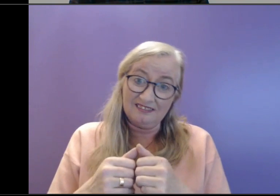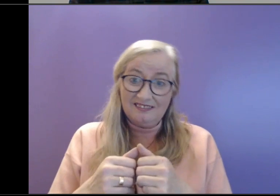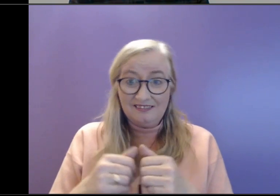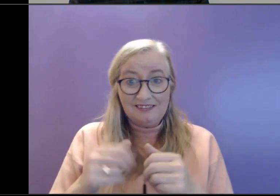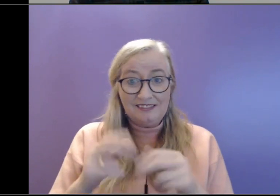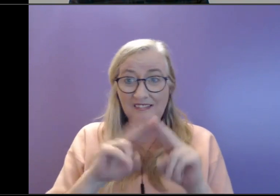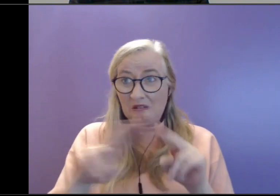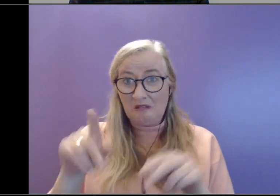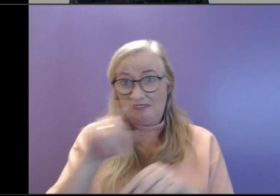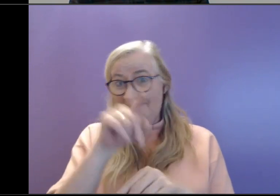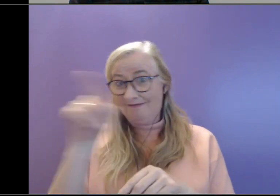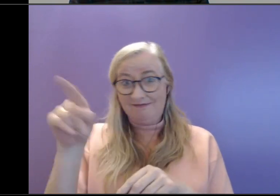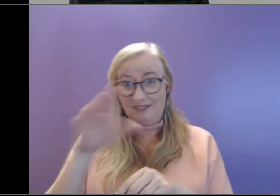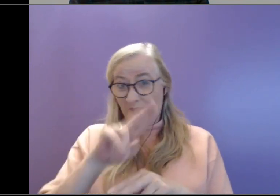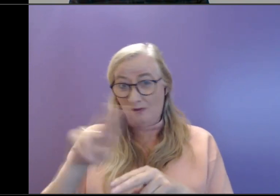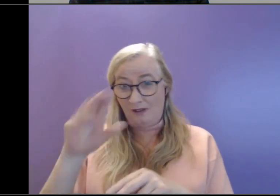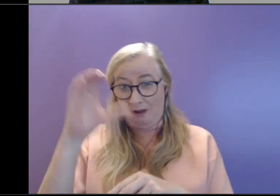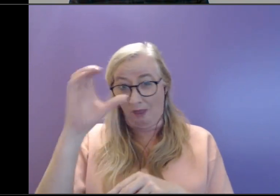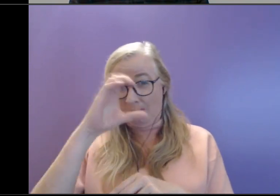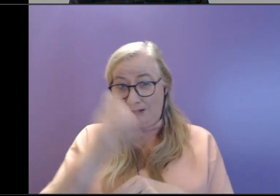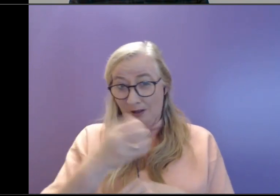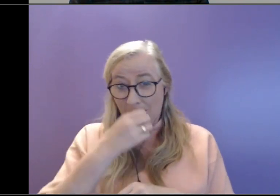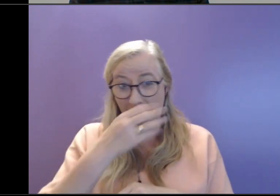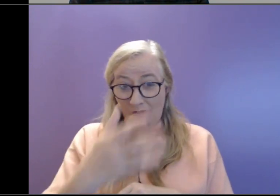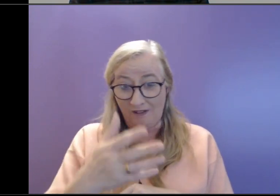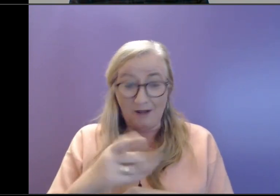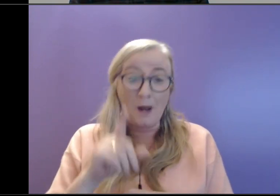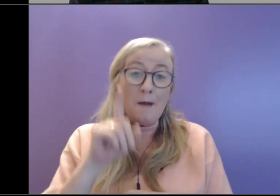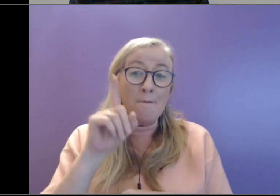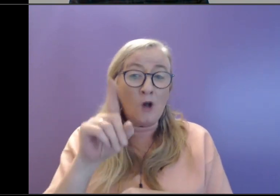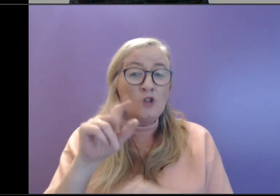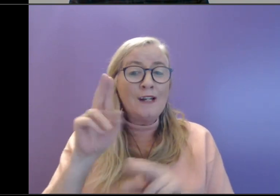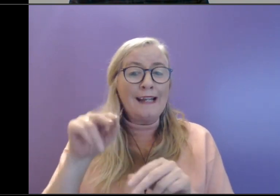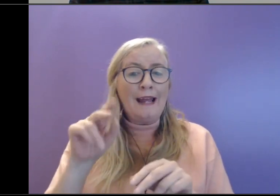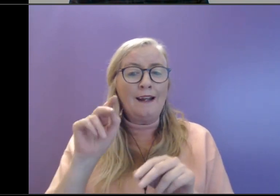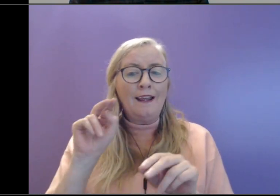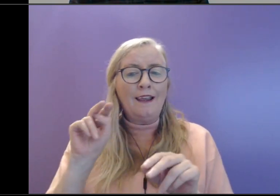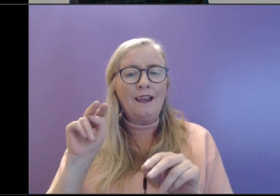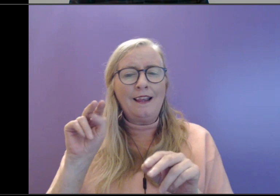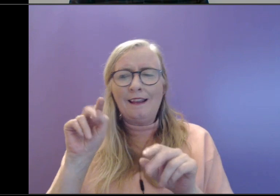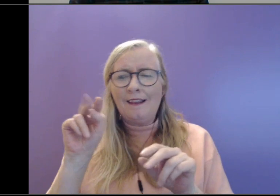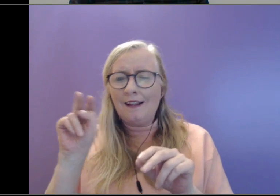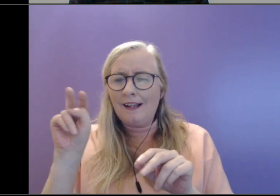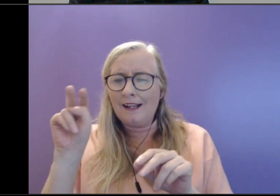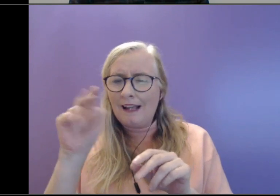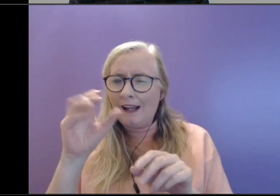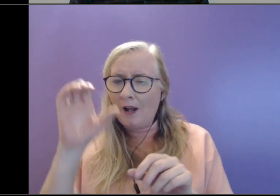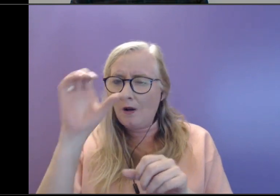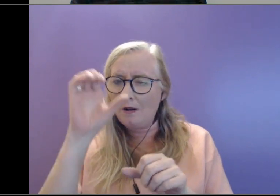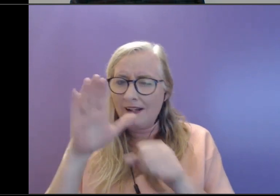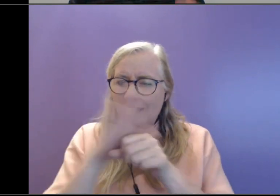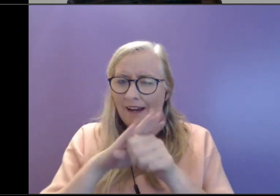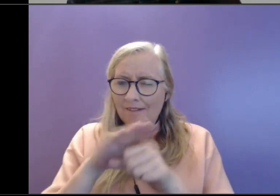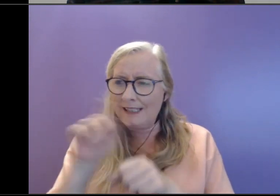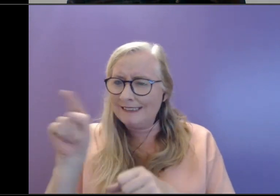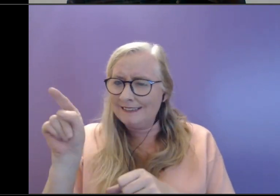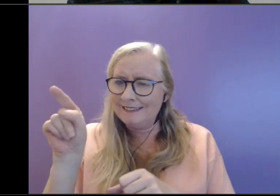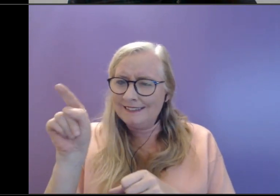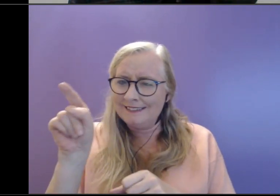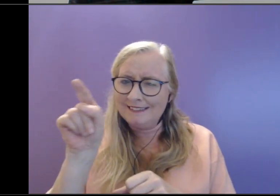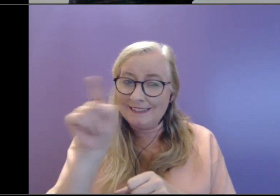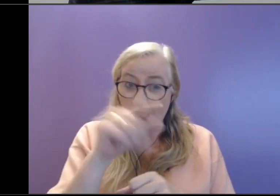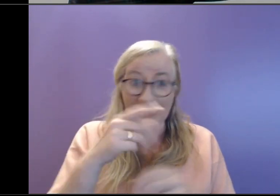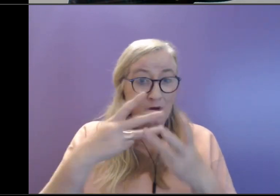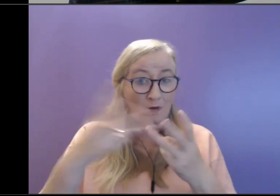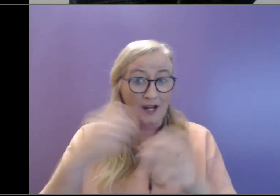But we might need to kind of look around a little harder, you know, and I think sometimes, like, again, I notice when I walk through